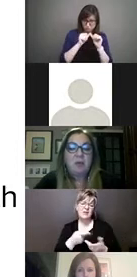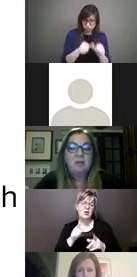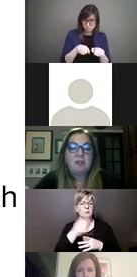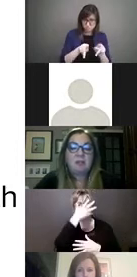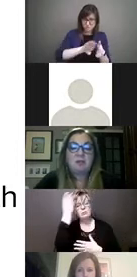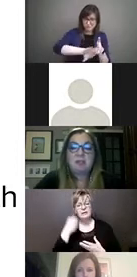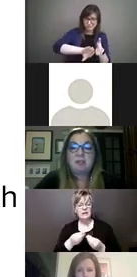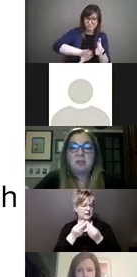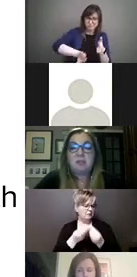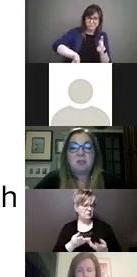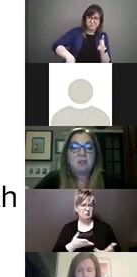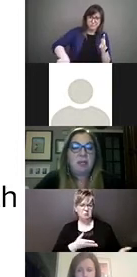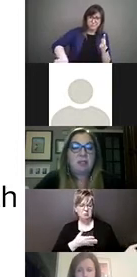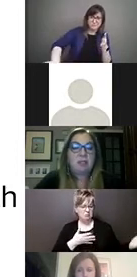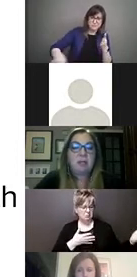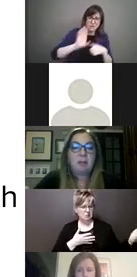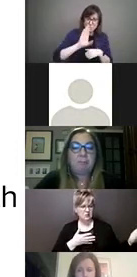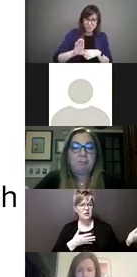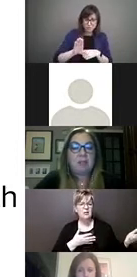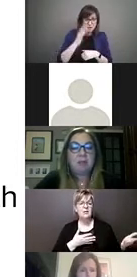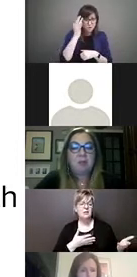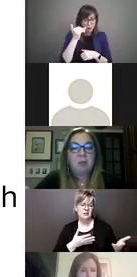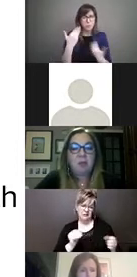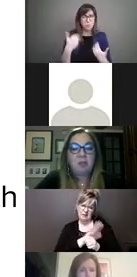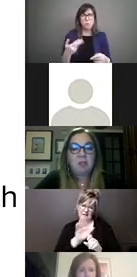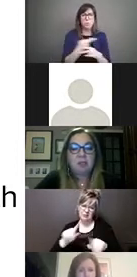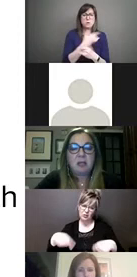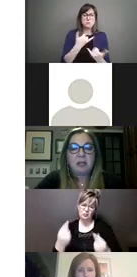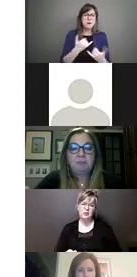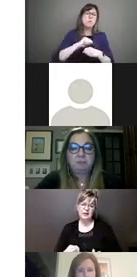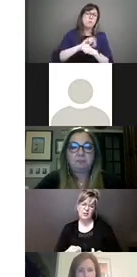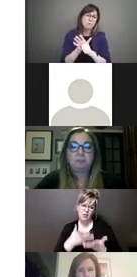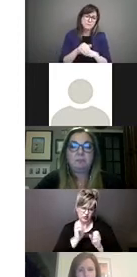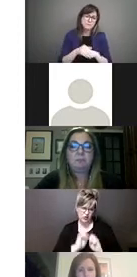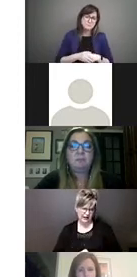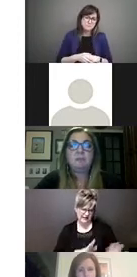these programs and services due to the pandemic? If we can go to the next slide.